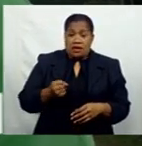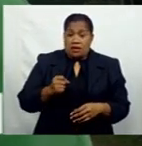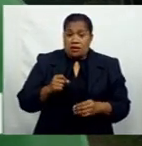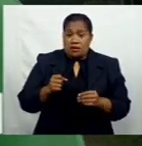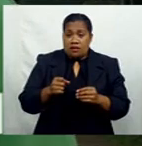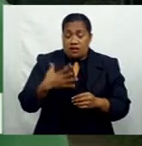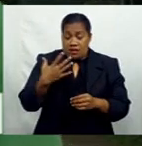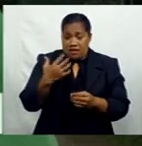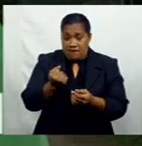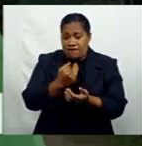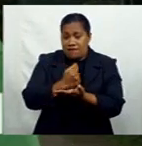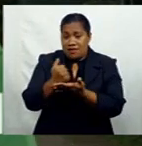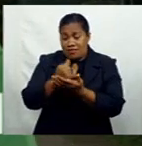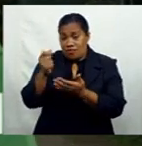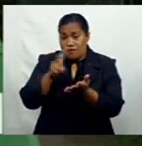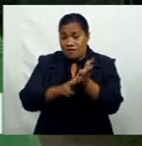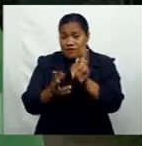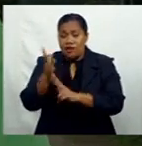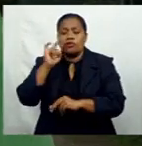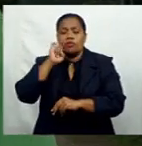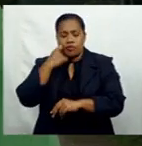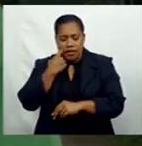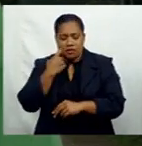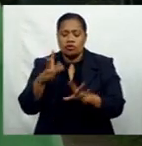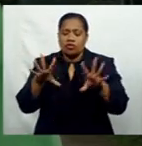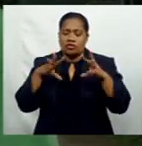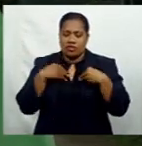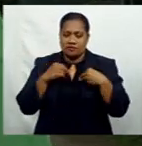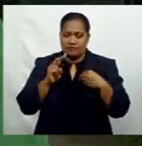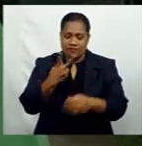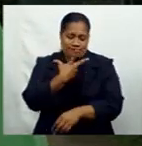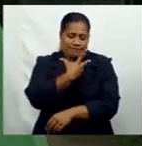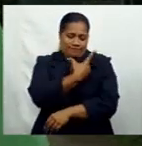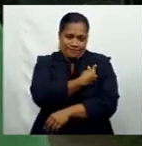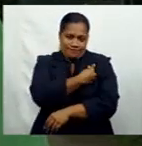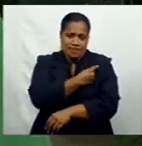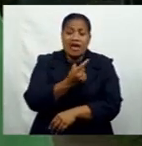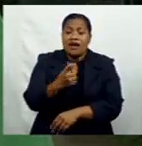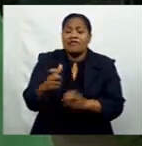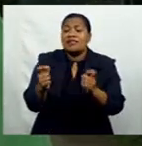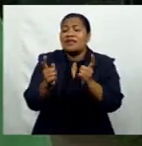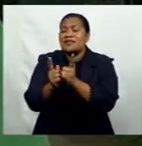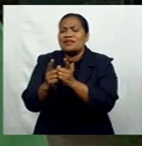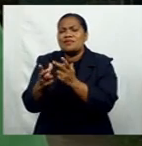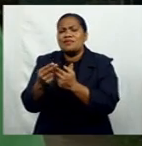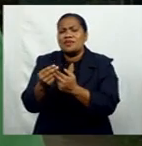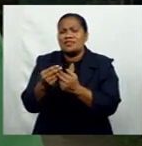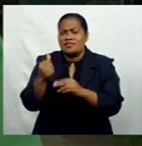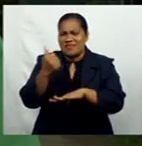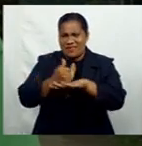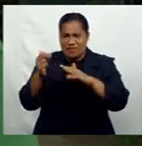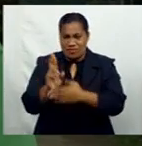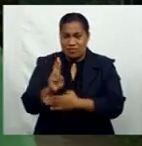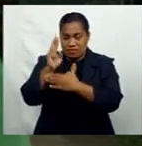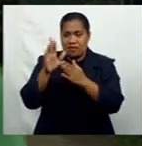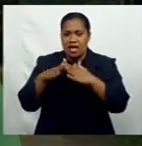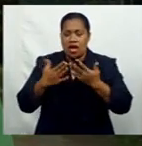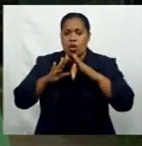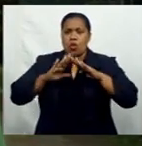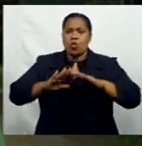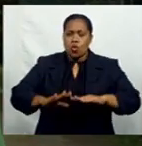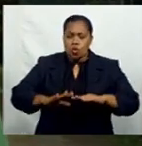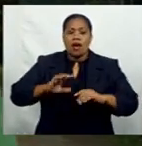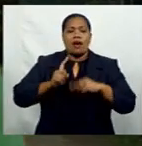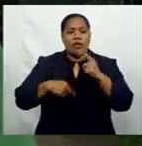A good number of villages has stated to receive the jab. After meetings with health officials and government representatives, we are now rest assured about getting the jab.